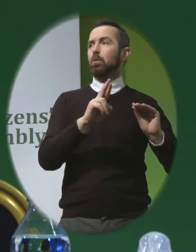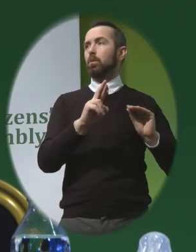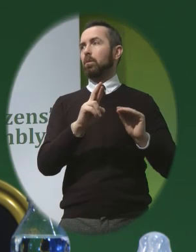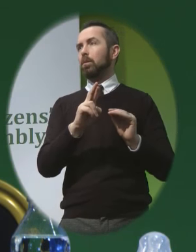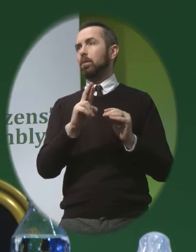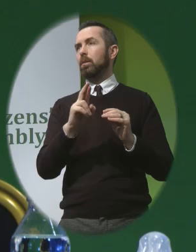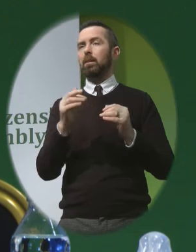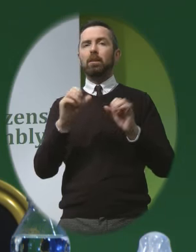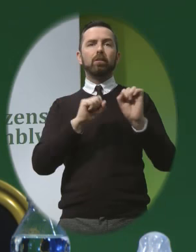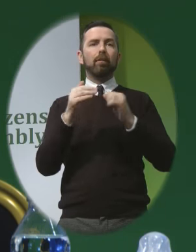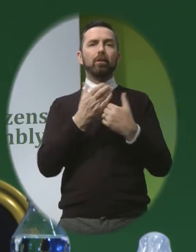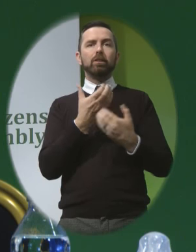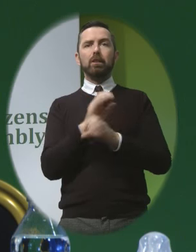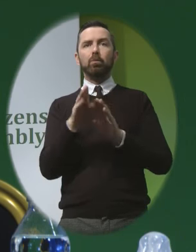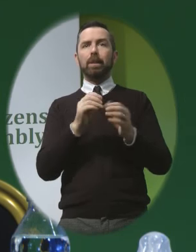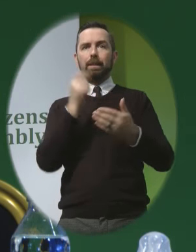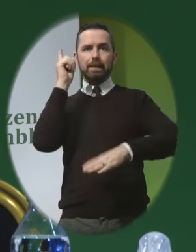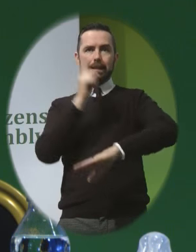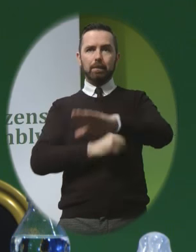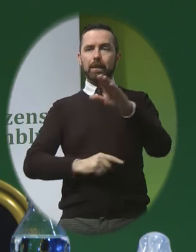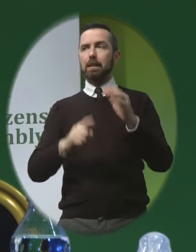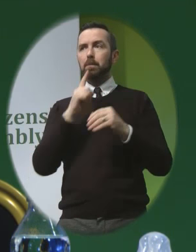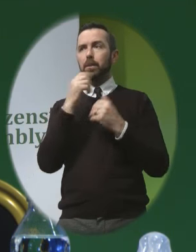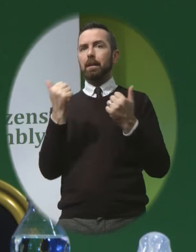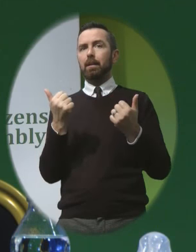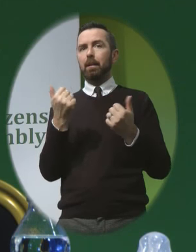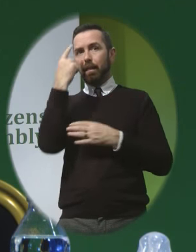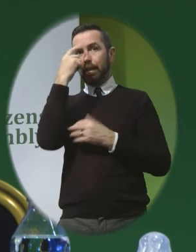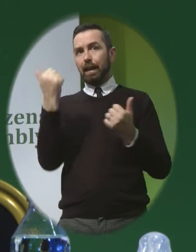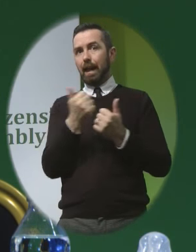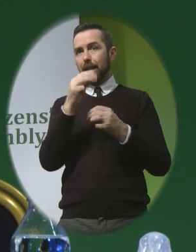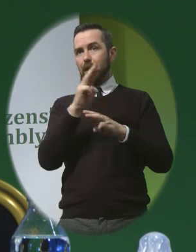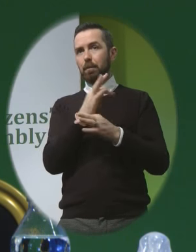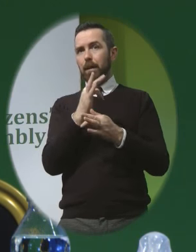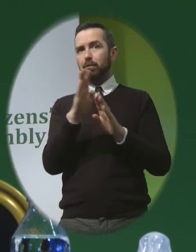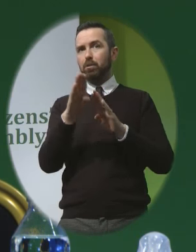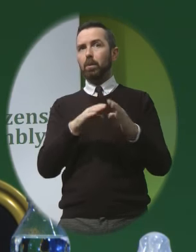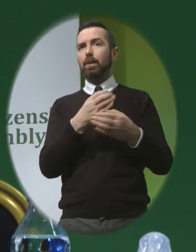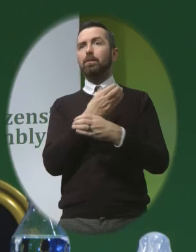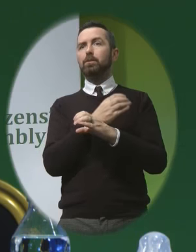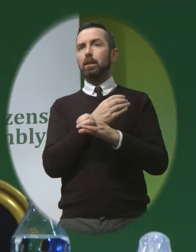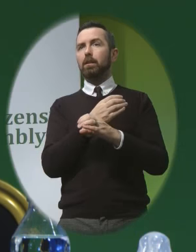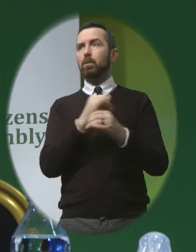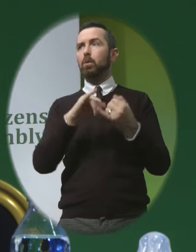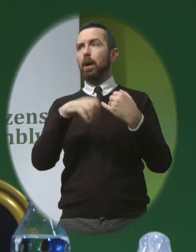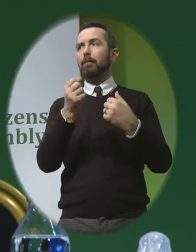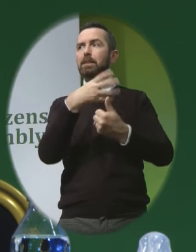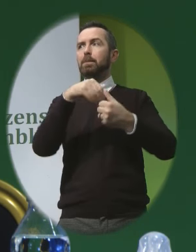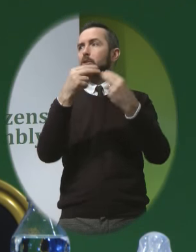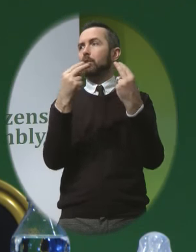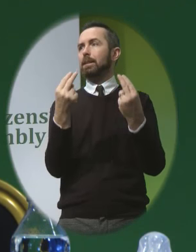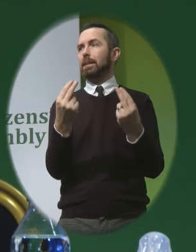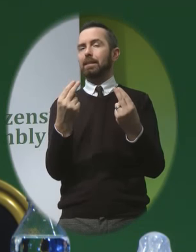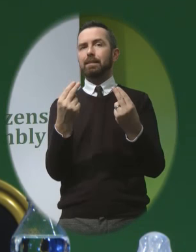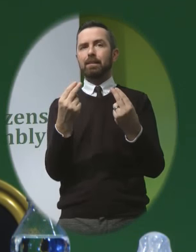terms of services for children with disabilities But I think that many parents As I said With children that have been born with special needs